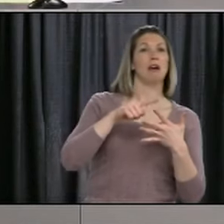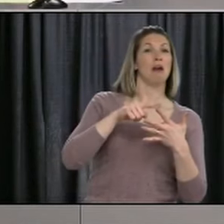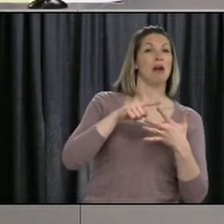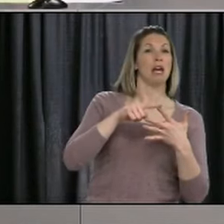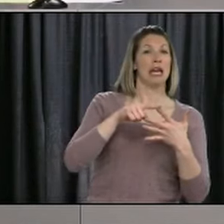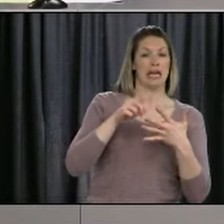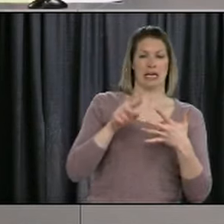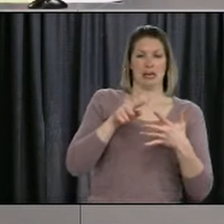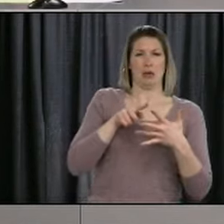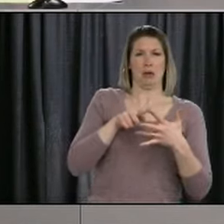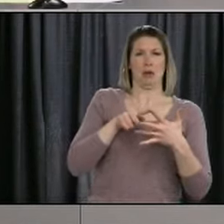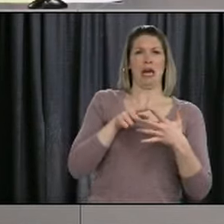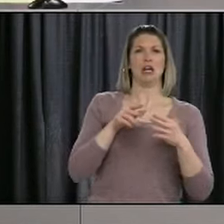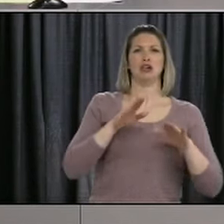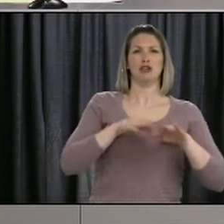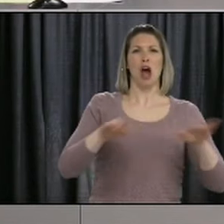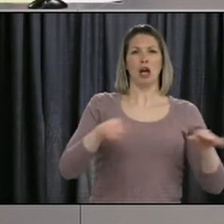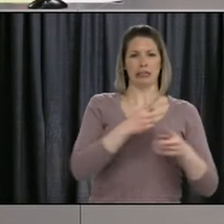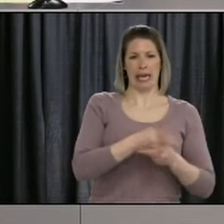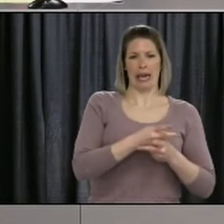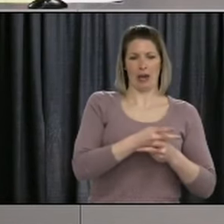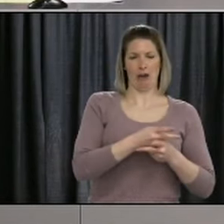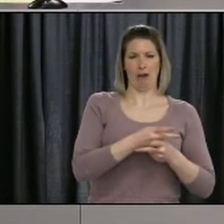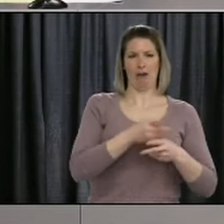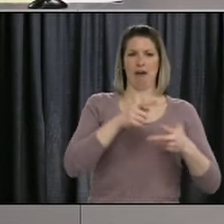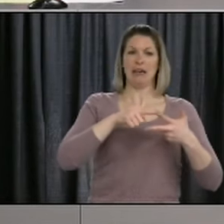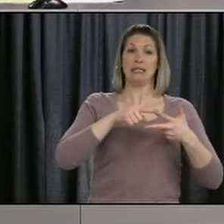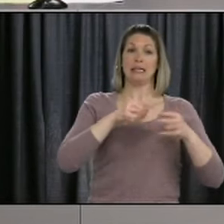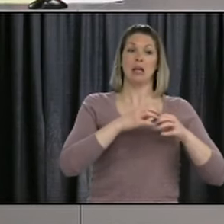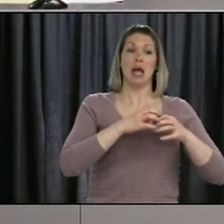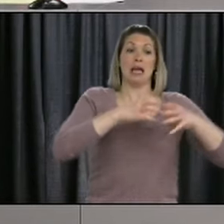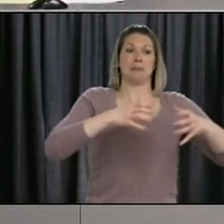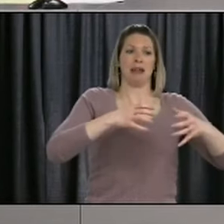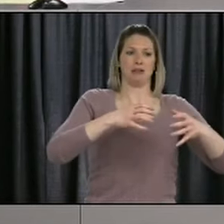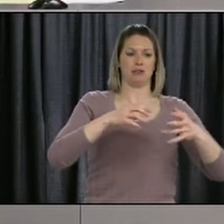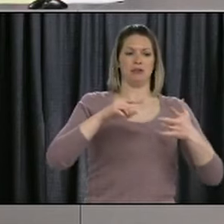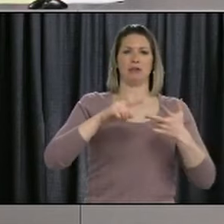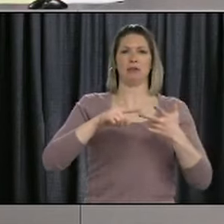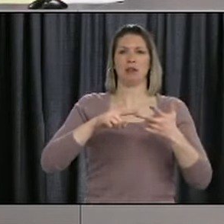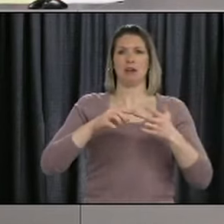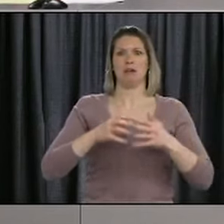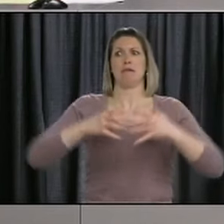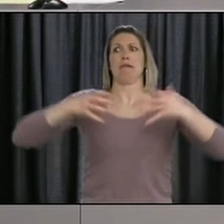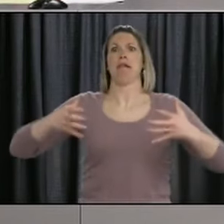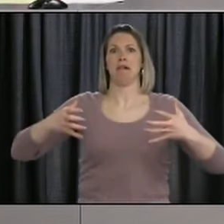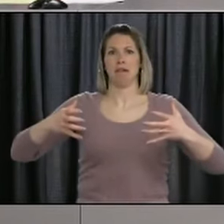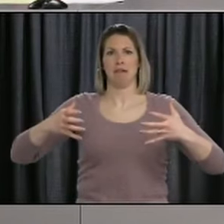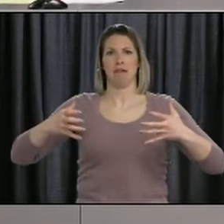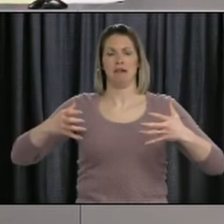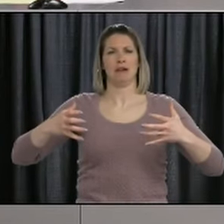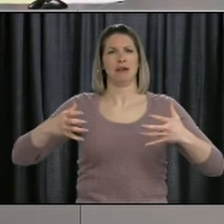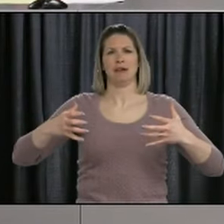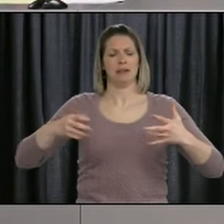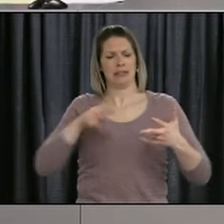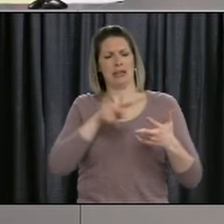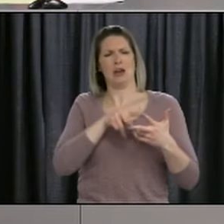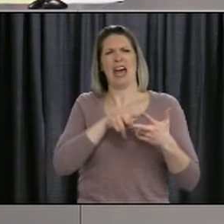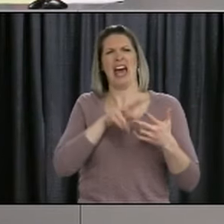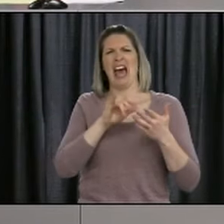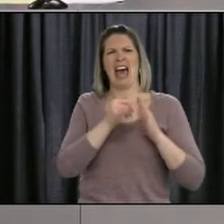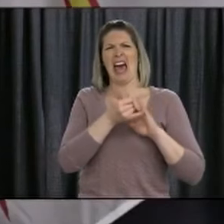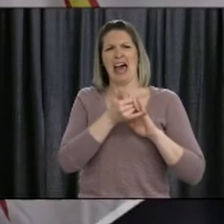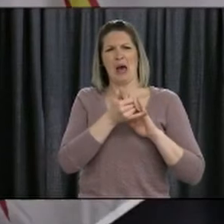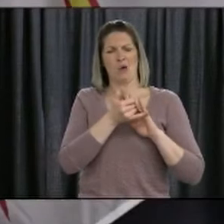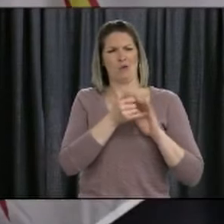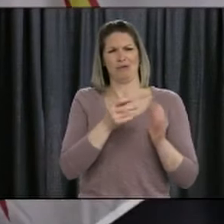of child care centers. And then it's further expansion of child care centers in level three. So I was wondering exactly how is that going to unfold and